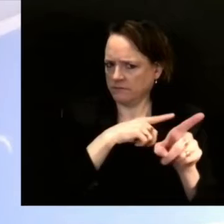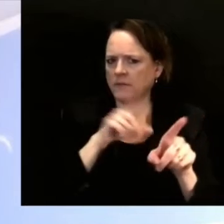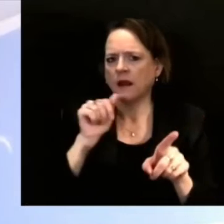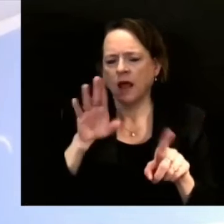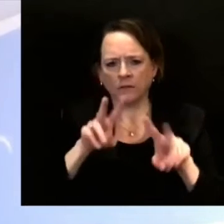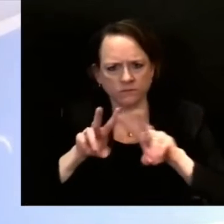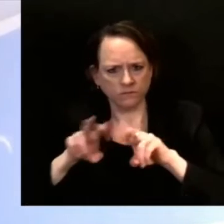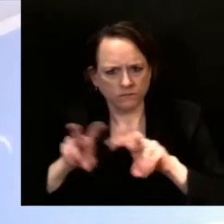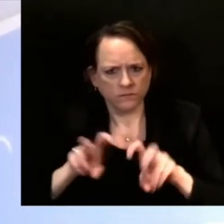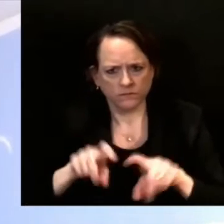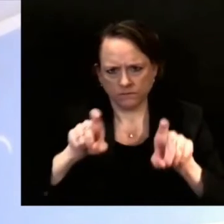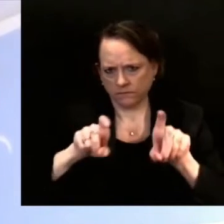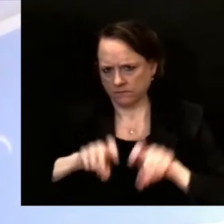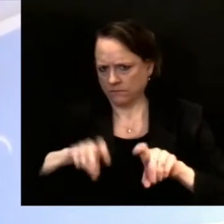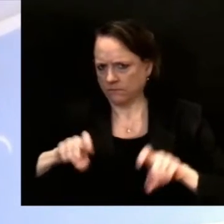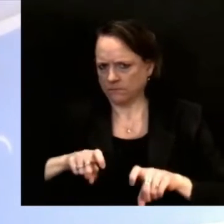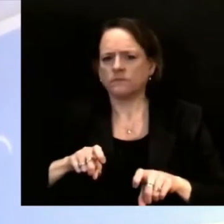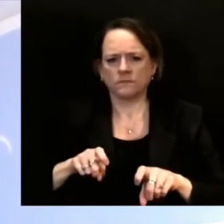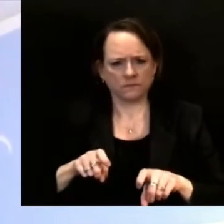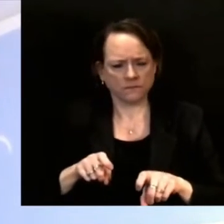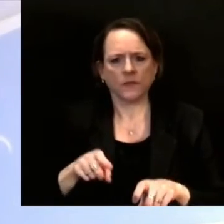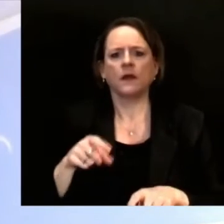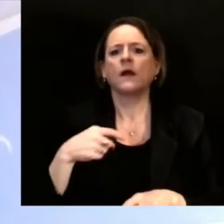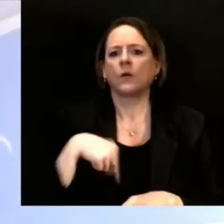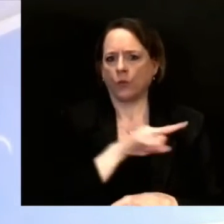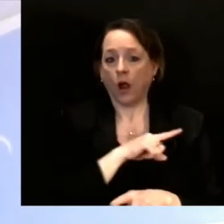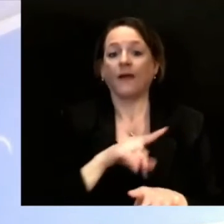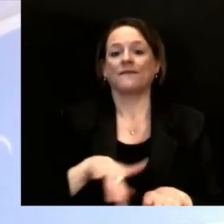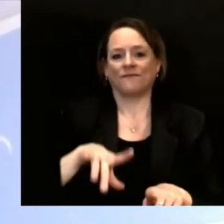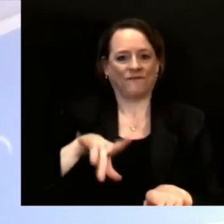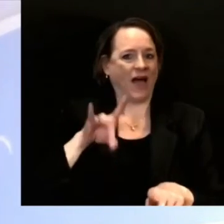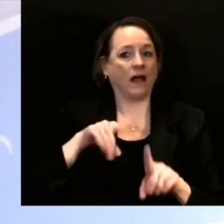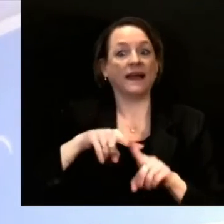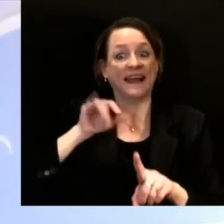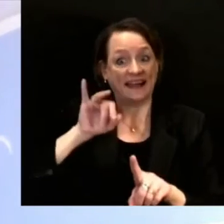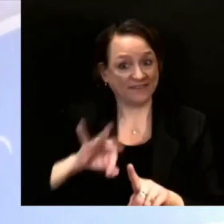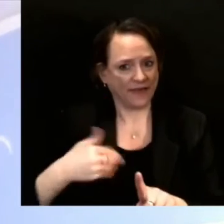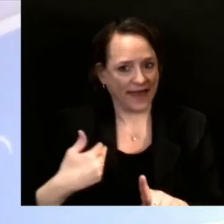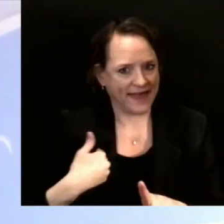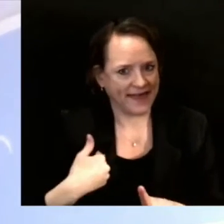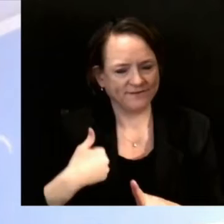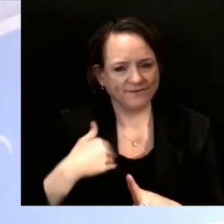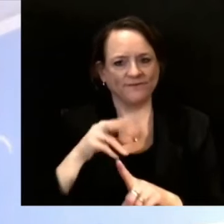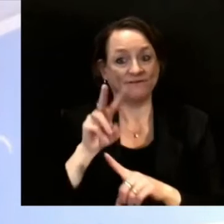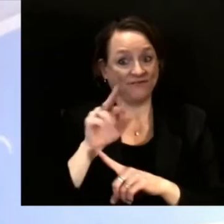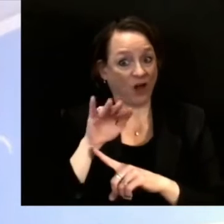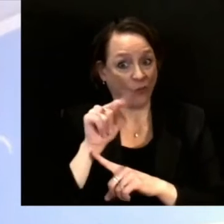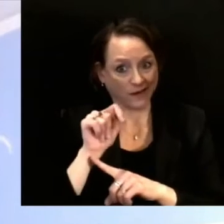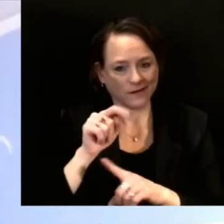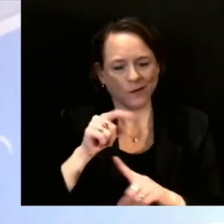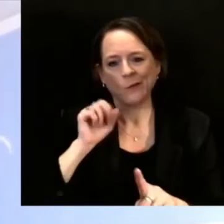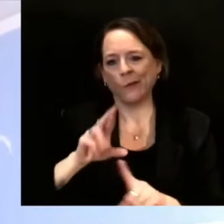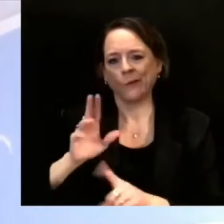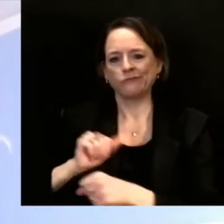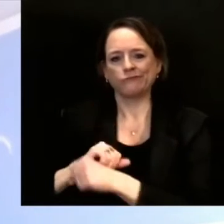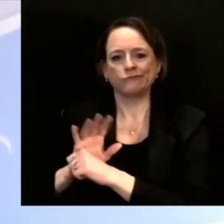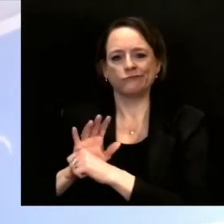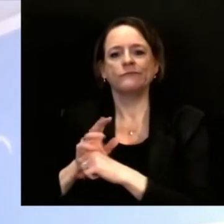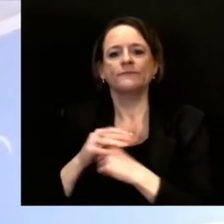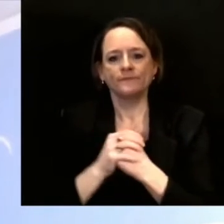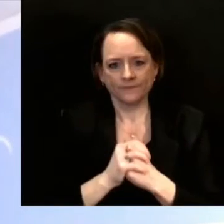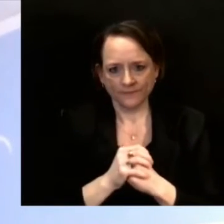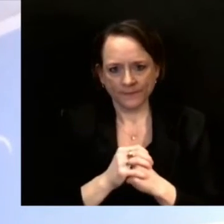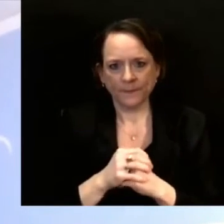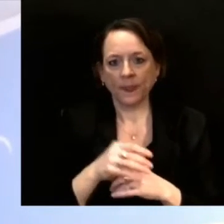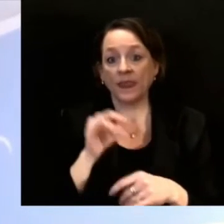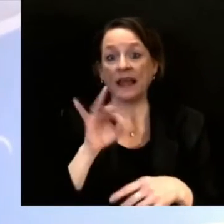In addition, clinicians are asked to promptly notify DHS of individuals who have had a positive PCR test and meet certain